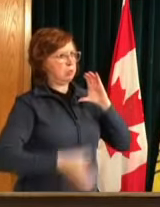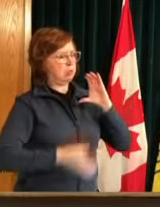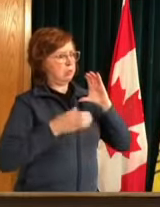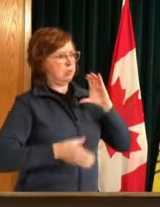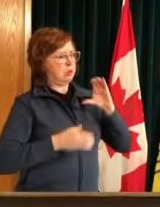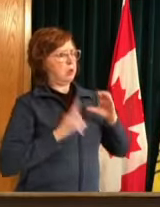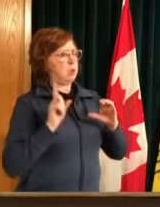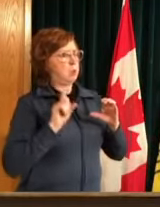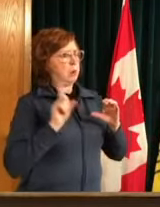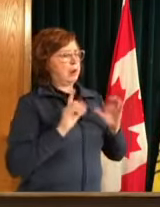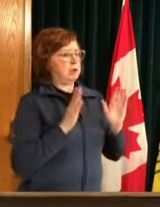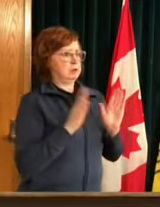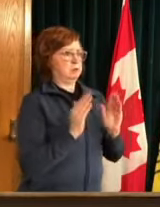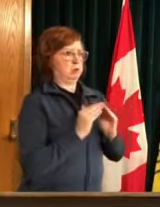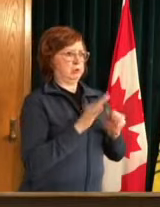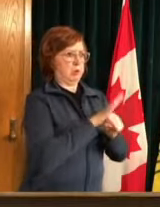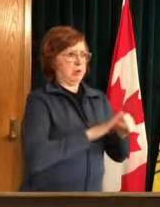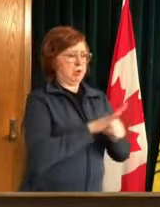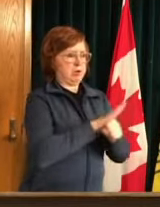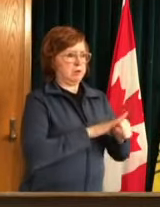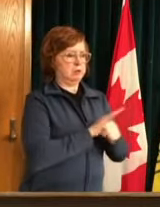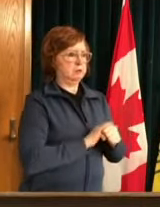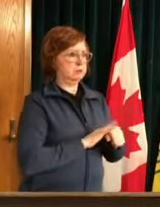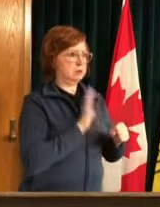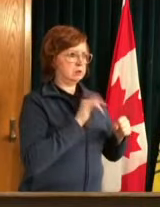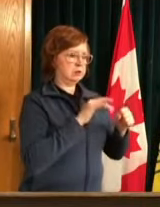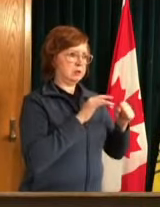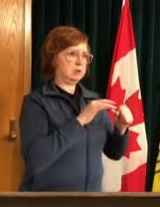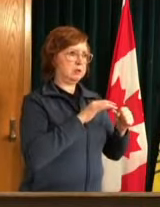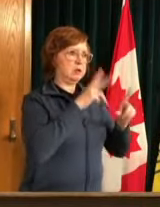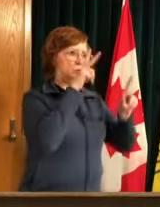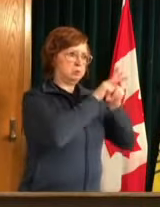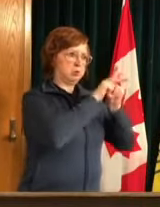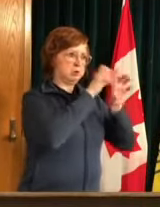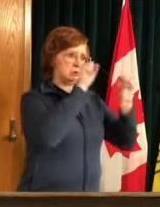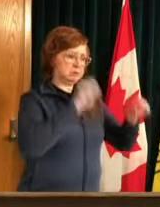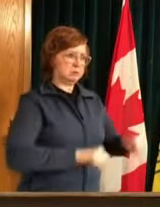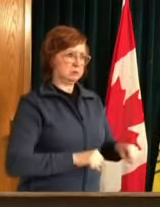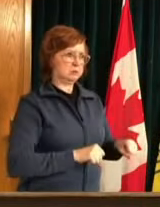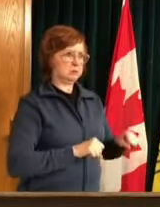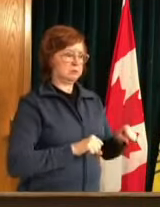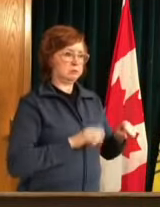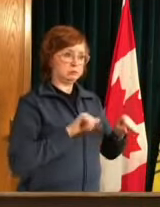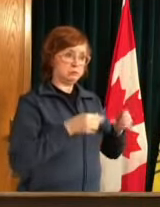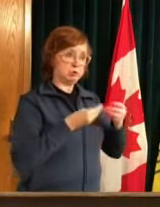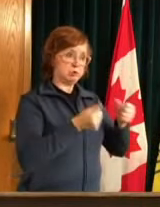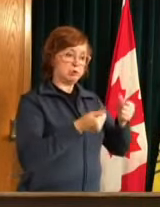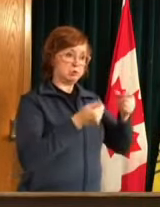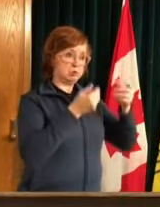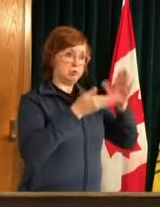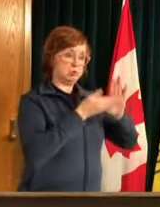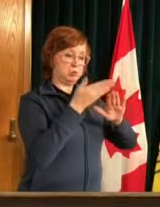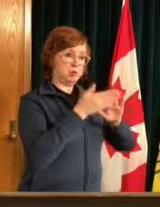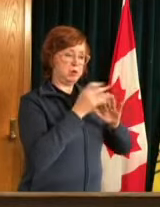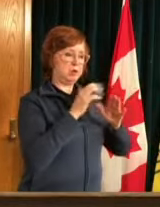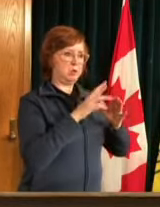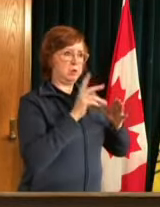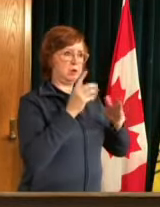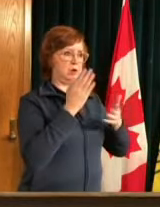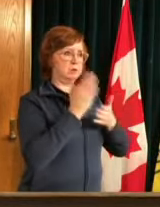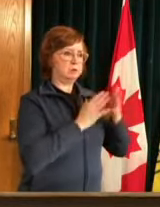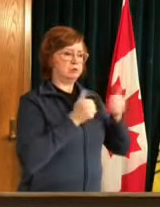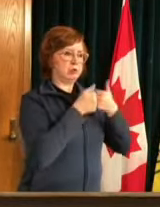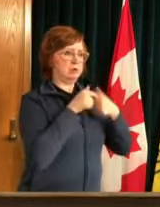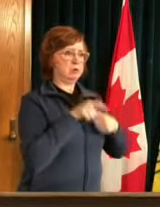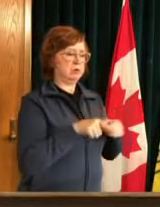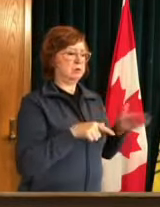appointment booking system um and the notification for cancellations is going as smoothly as it can be or are there some bumps in that there